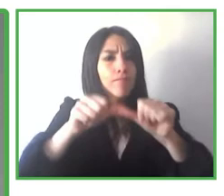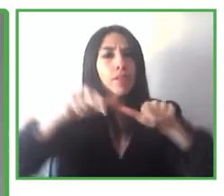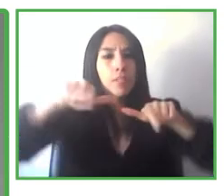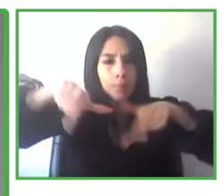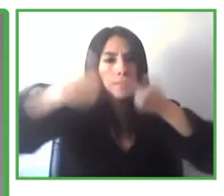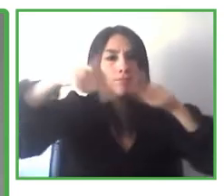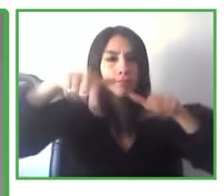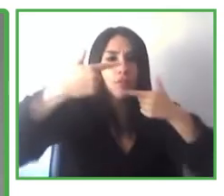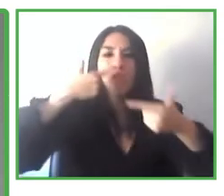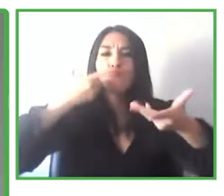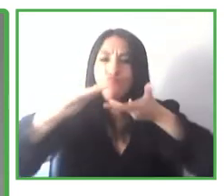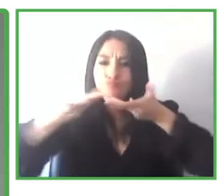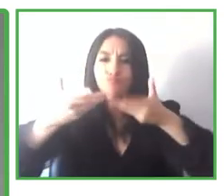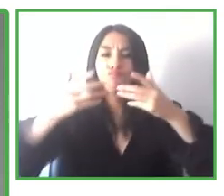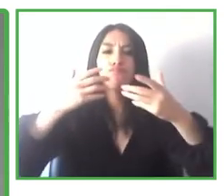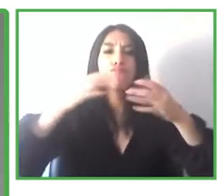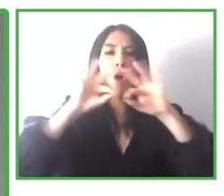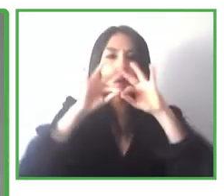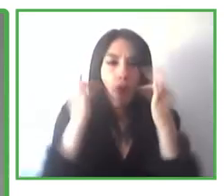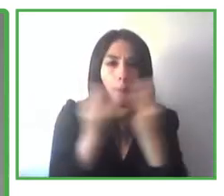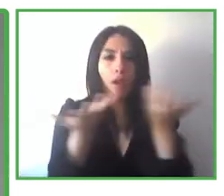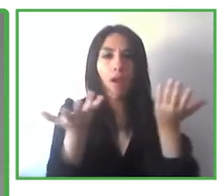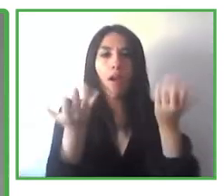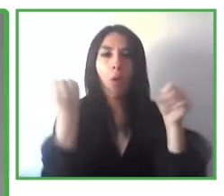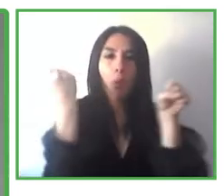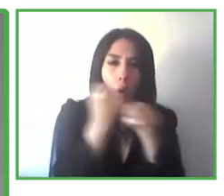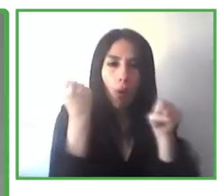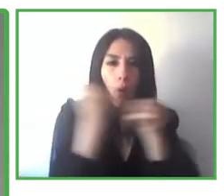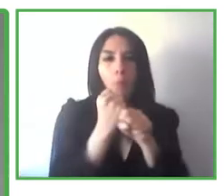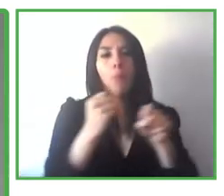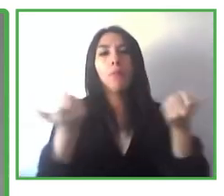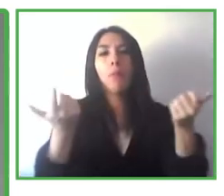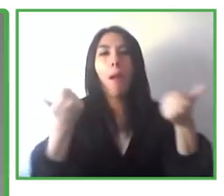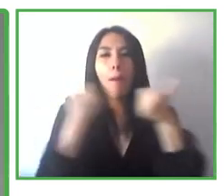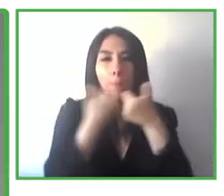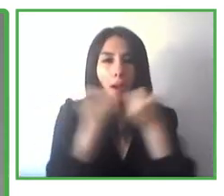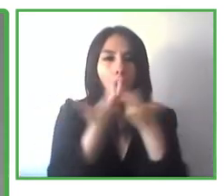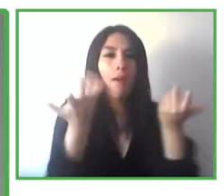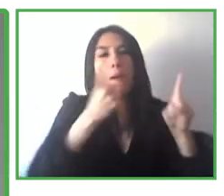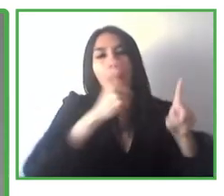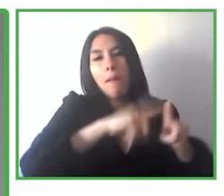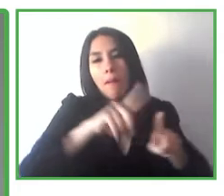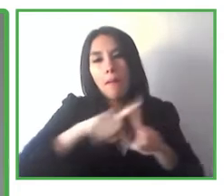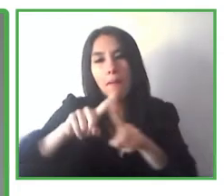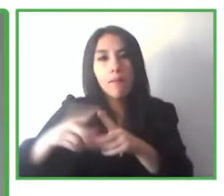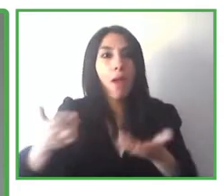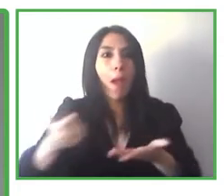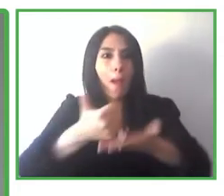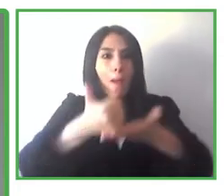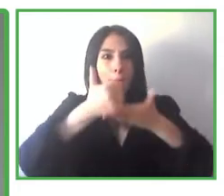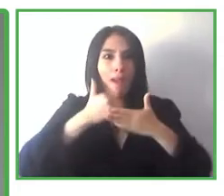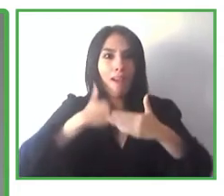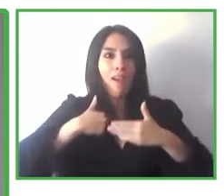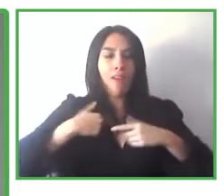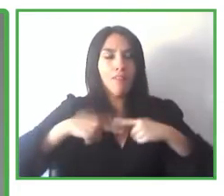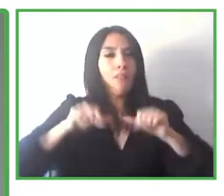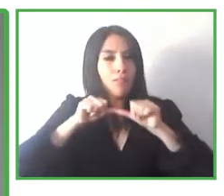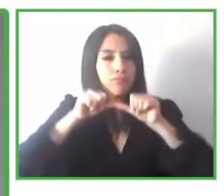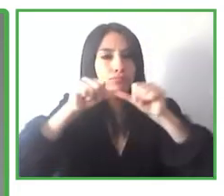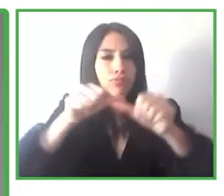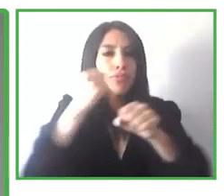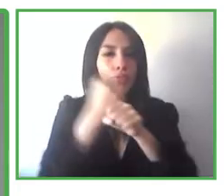in the family scope and also in the professional and work environment, in order to provide a certain sense of continuity to our